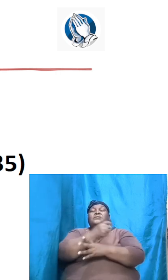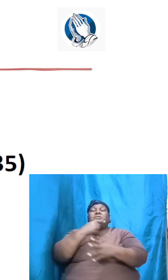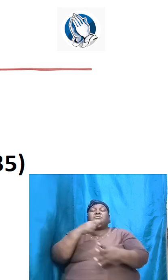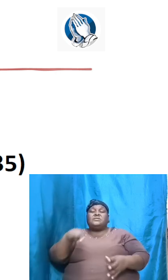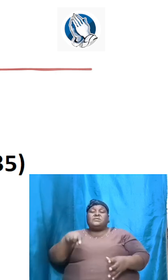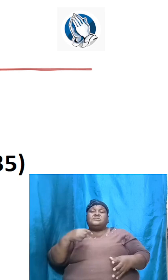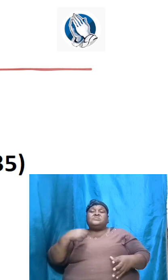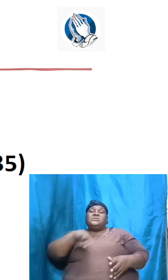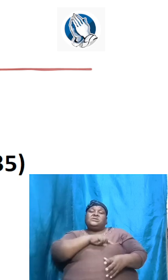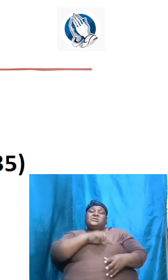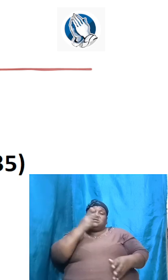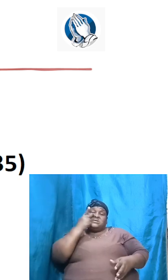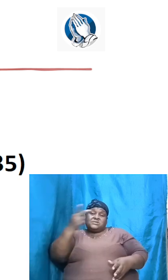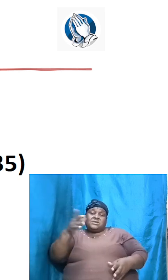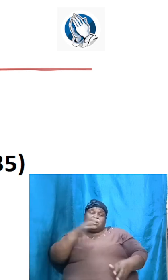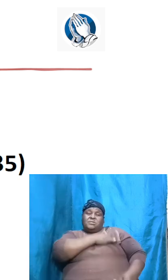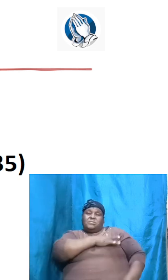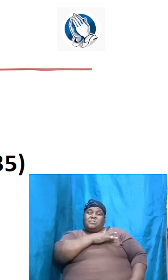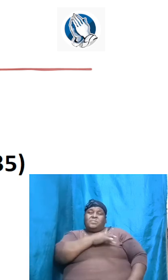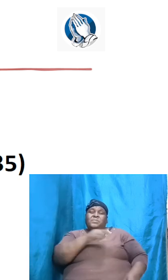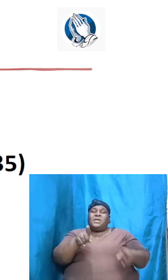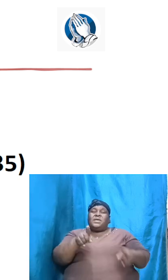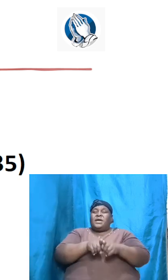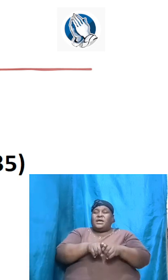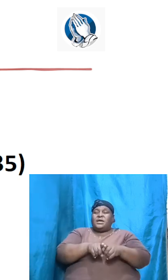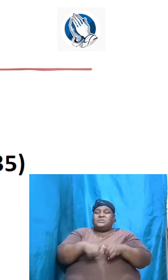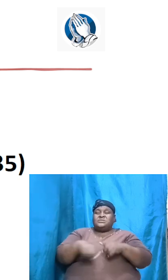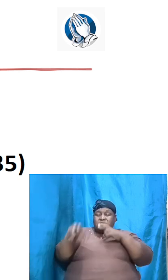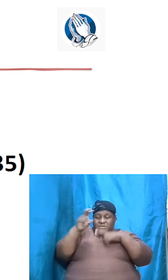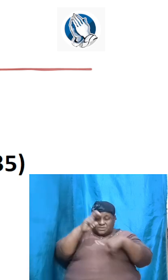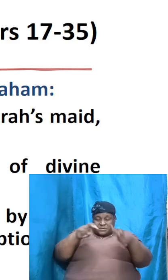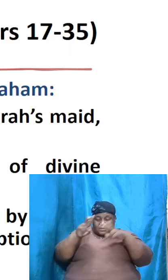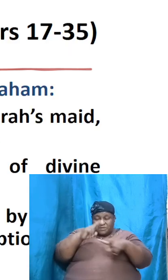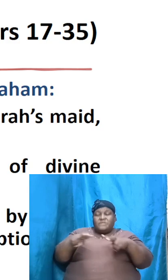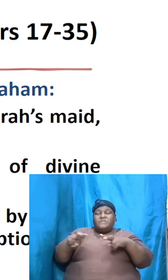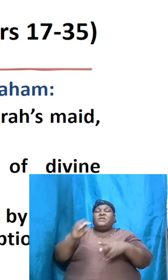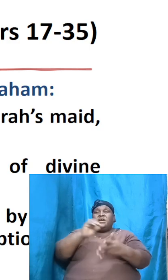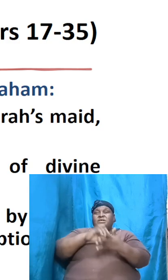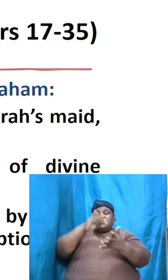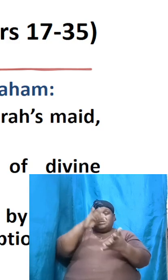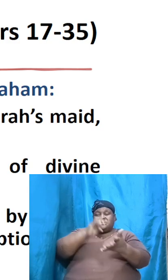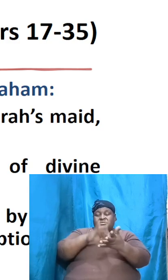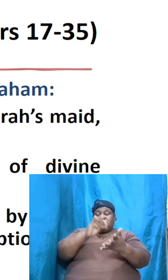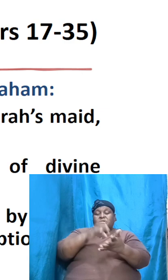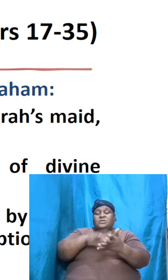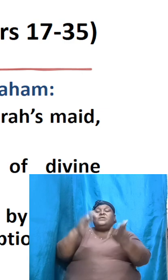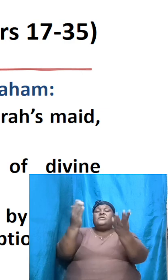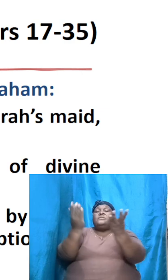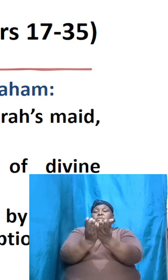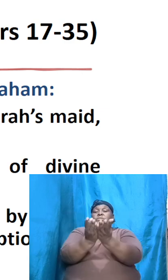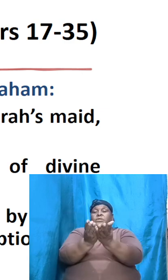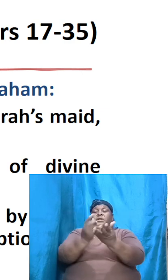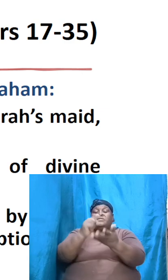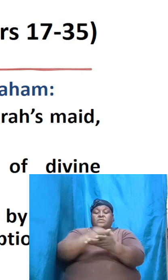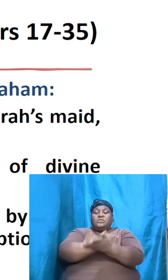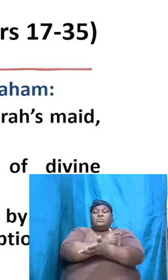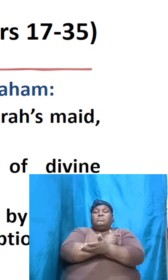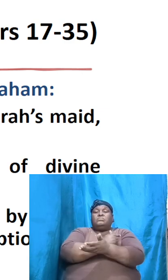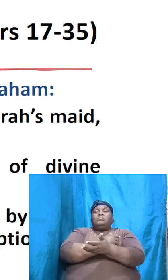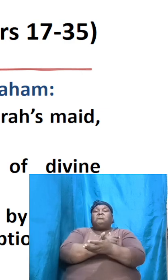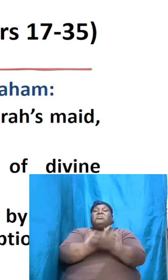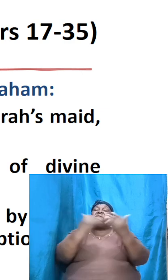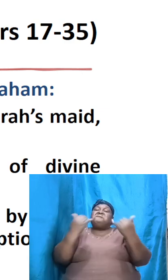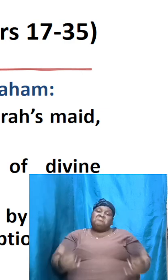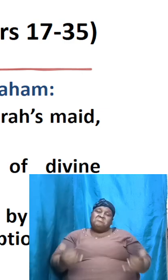and appreciating as we survey the book of Genesis so now we are on to the seventh division